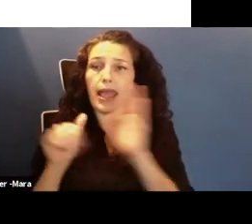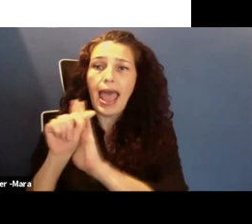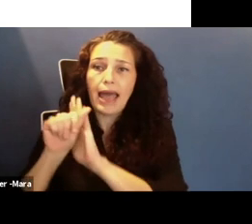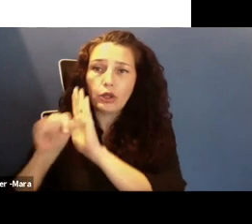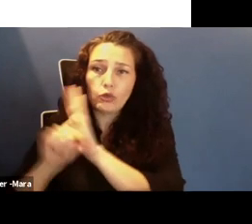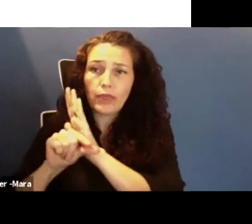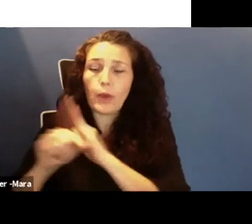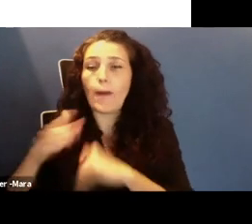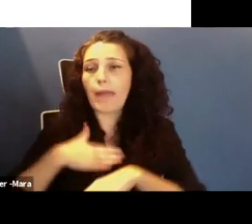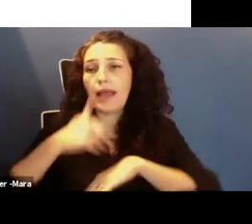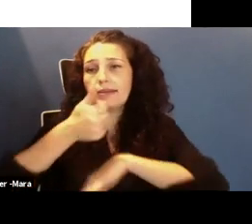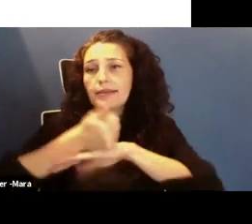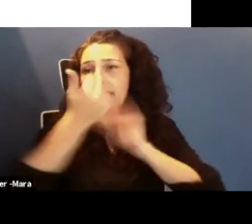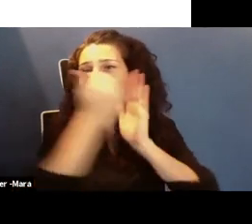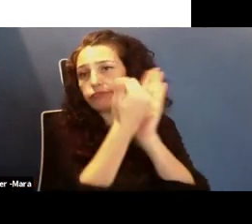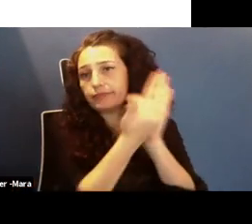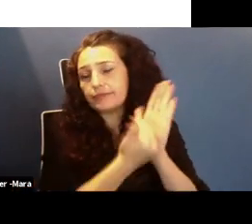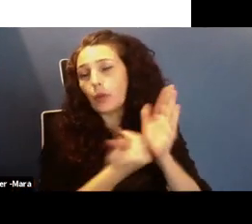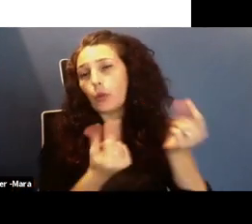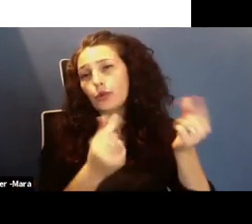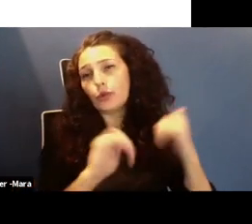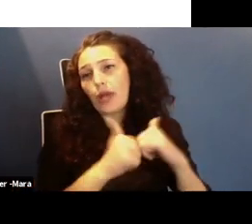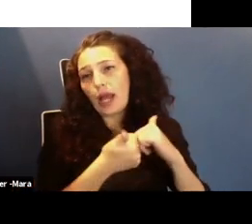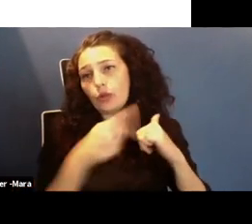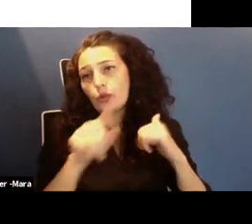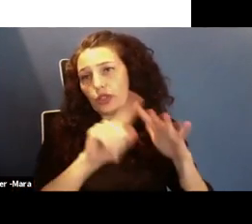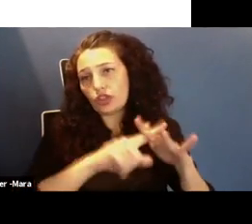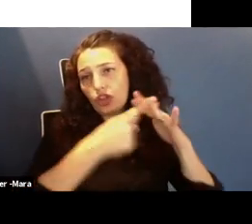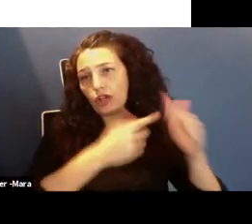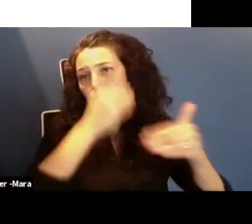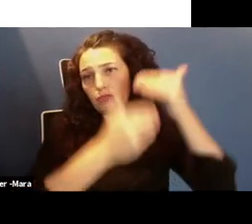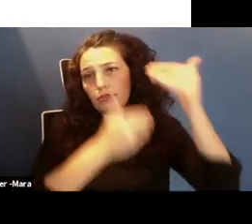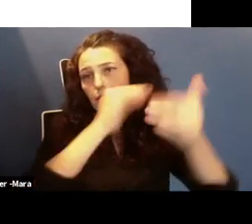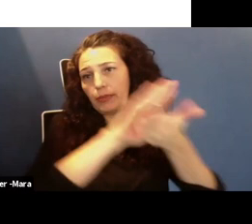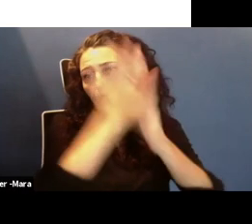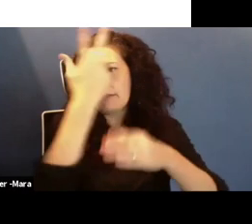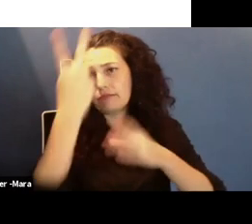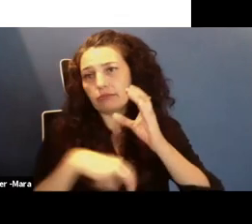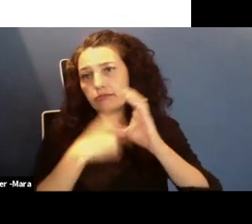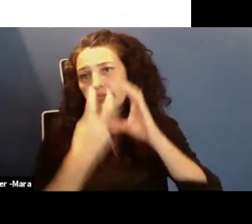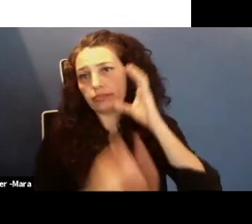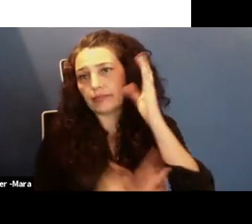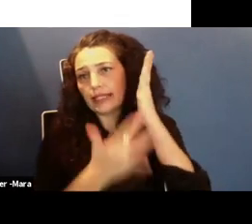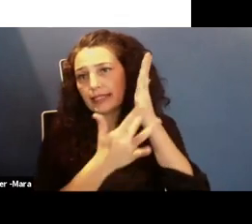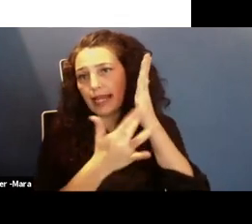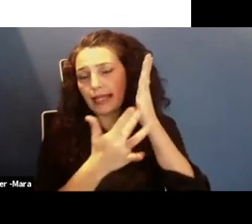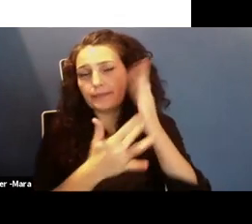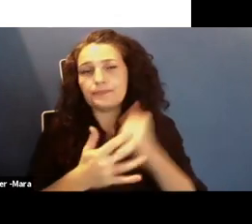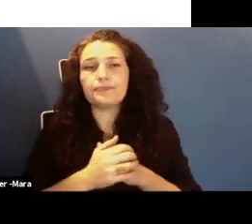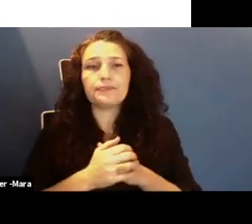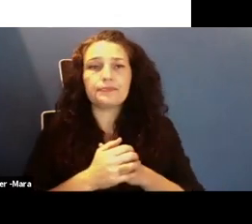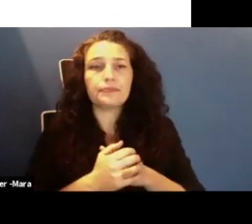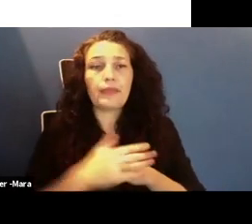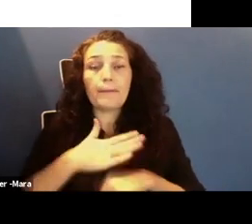set of steps that you can do to implement yourself into becoming a part of tech yourself. And so, as was mentioned, my father